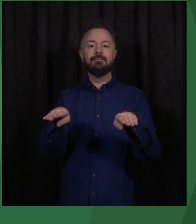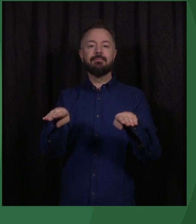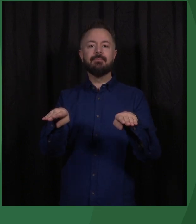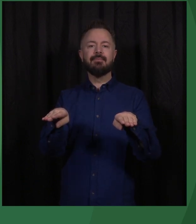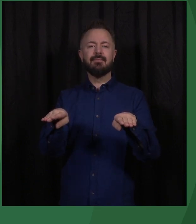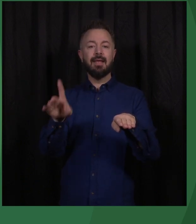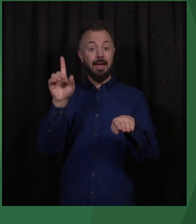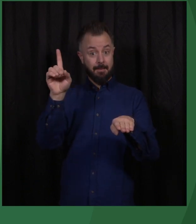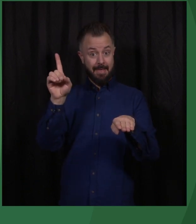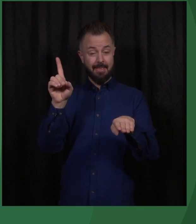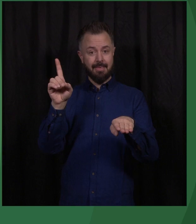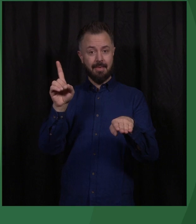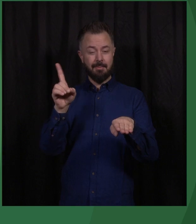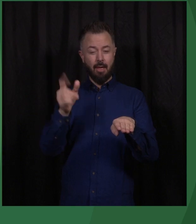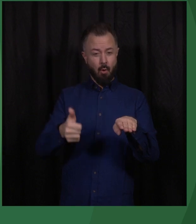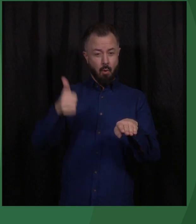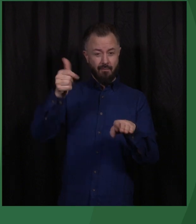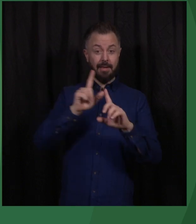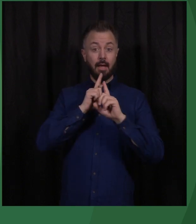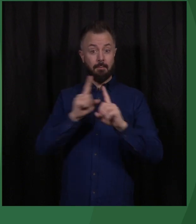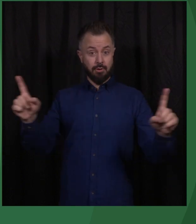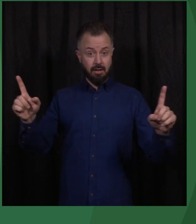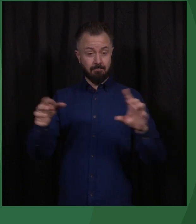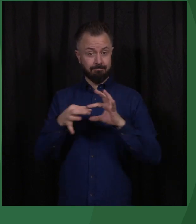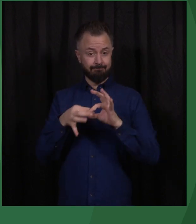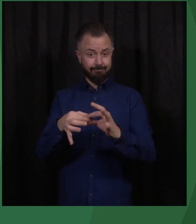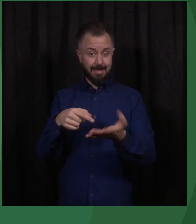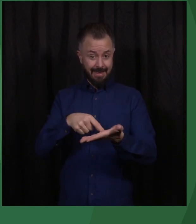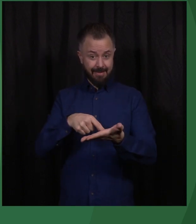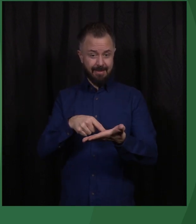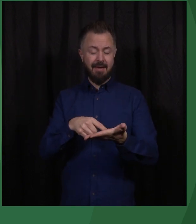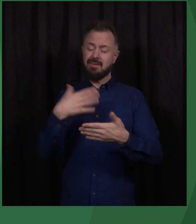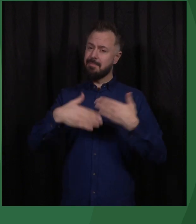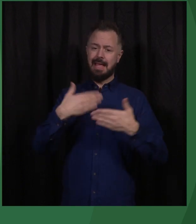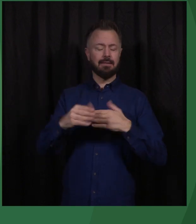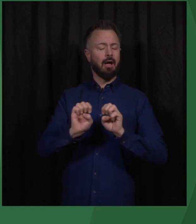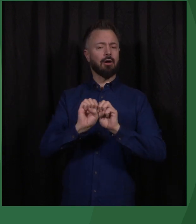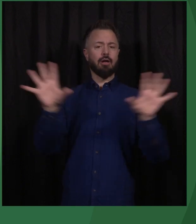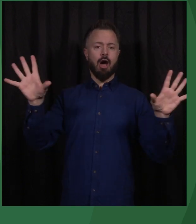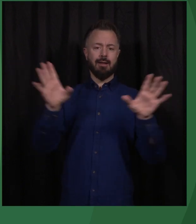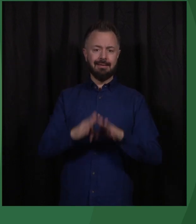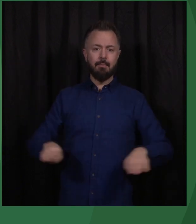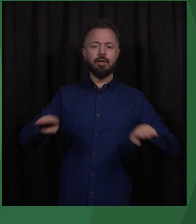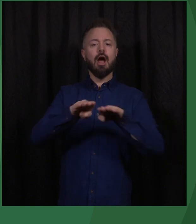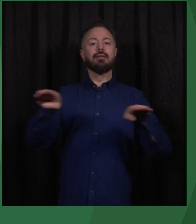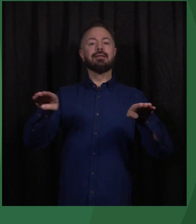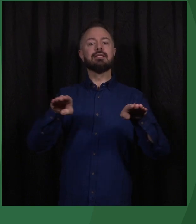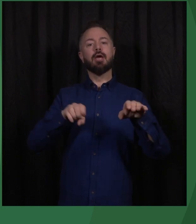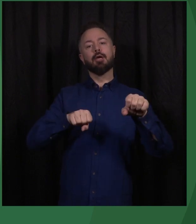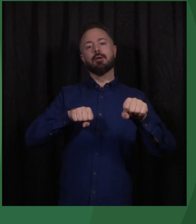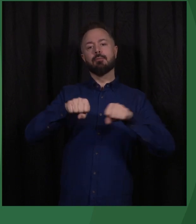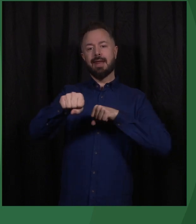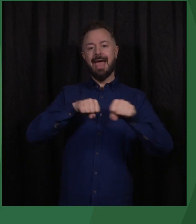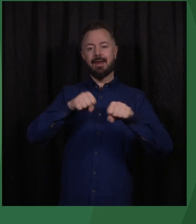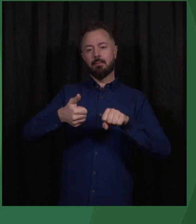However, the main message of the Charter is still crystal clear. Democratic governments respecting